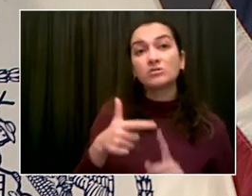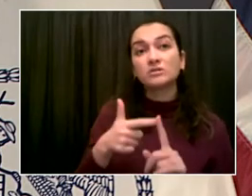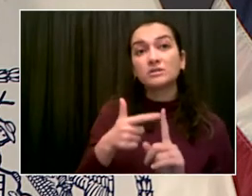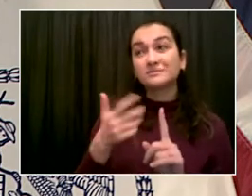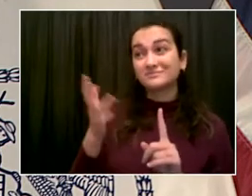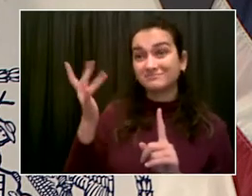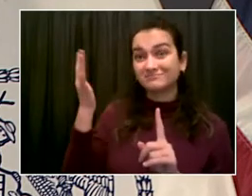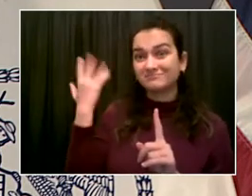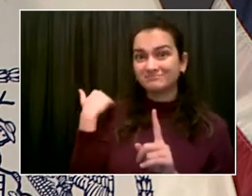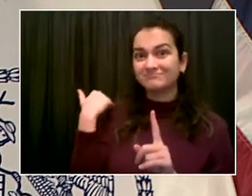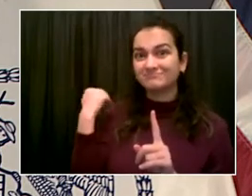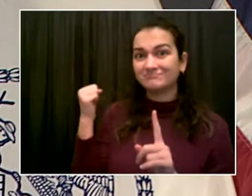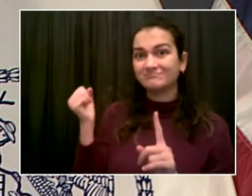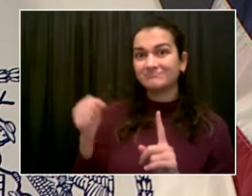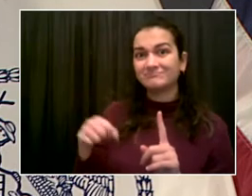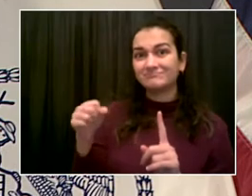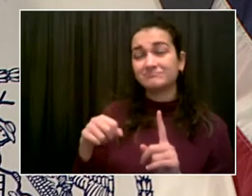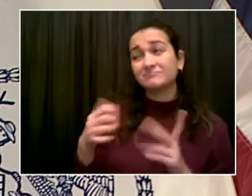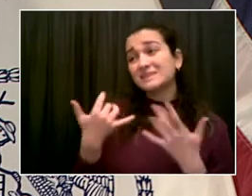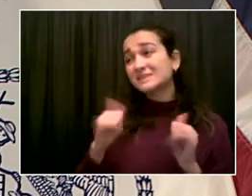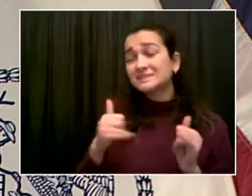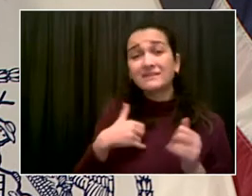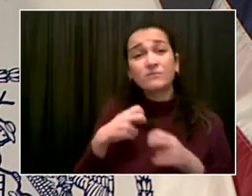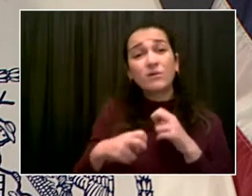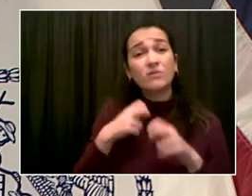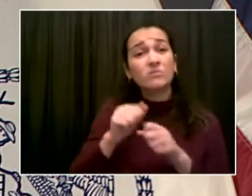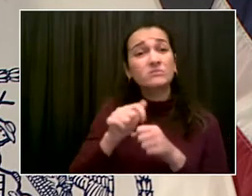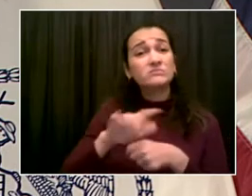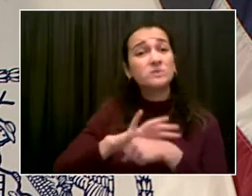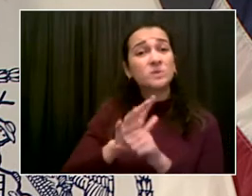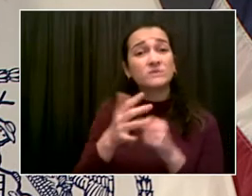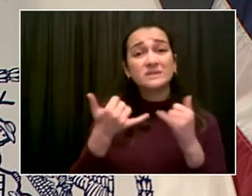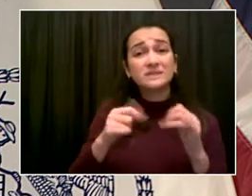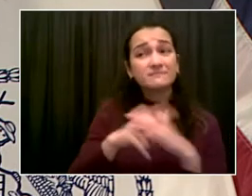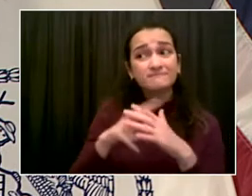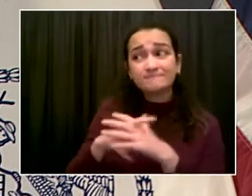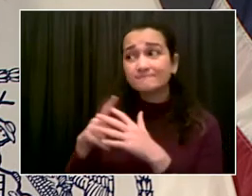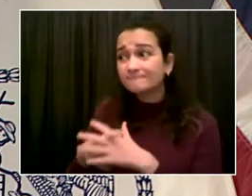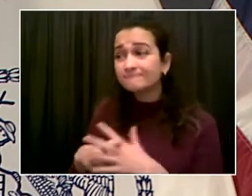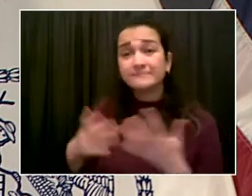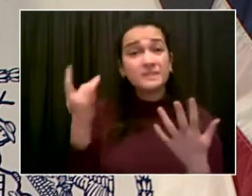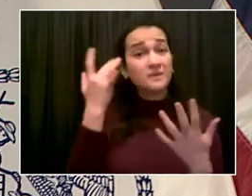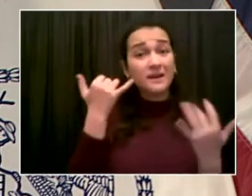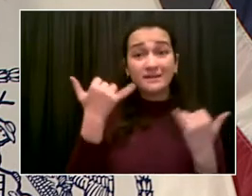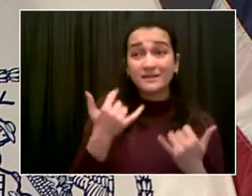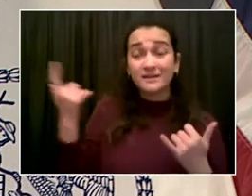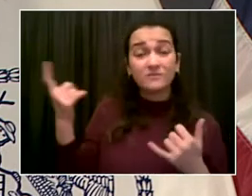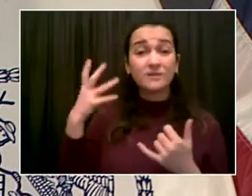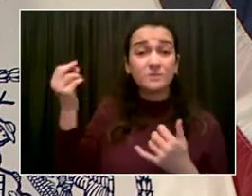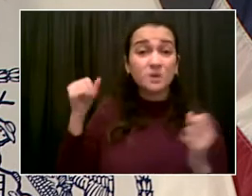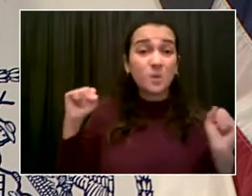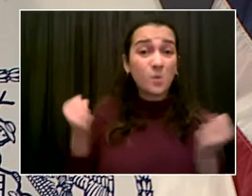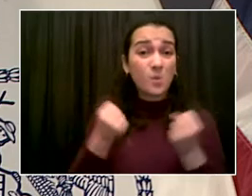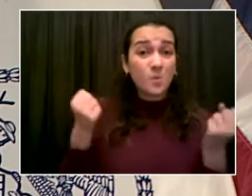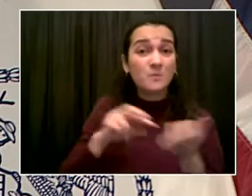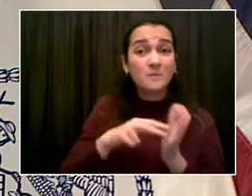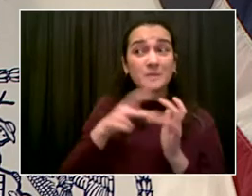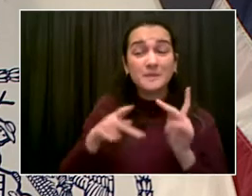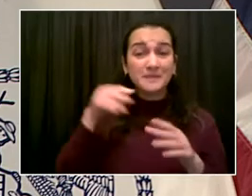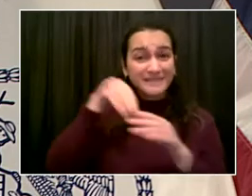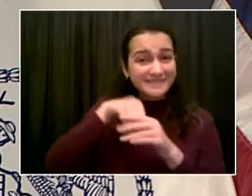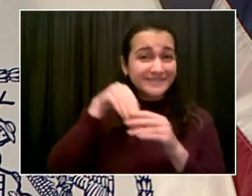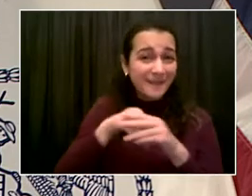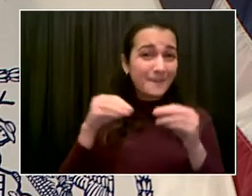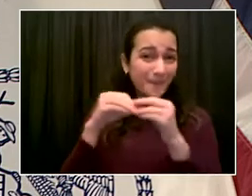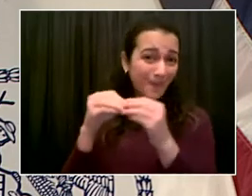We know that means more people inside. That means COVID spreads more easily. Holiday gatherings. Obviously, the potential